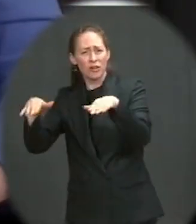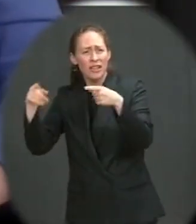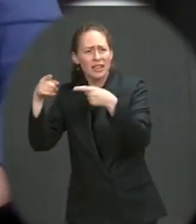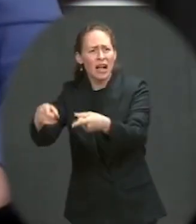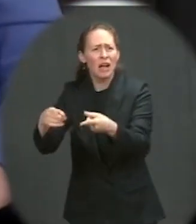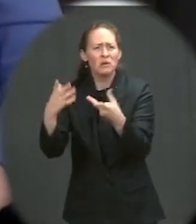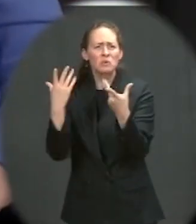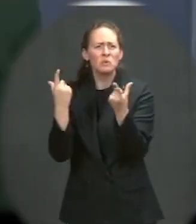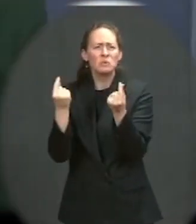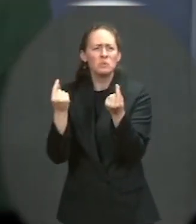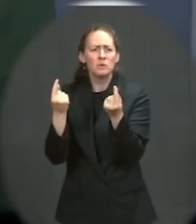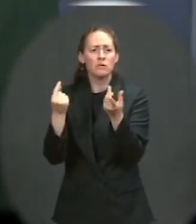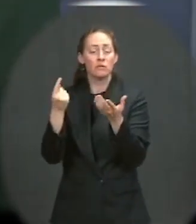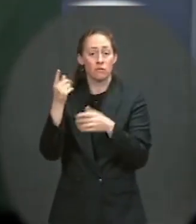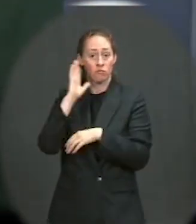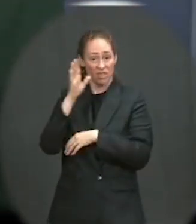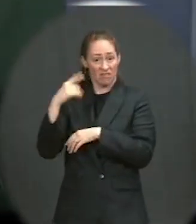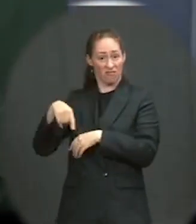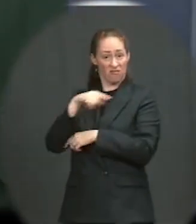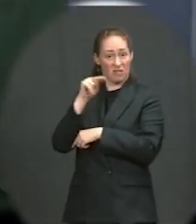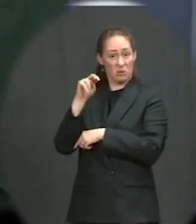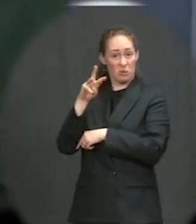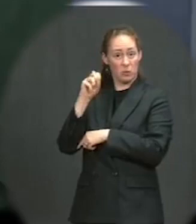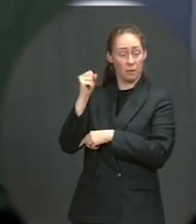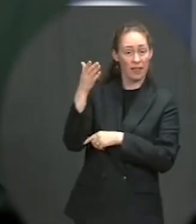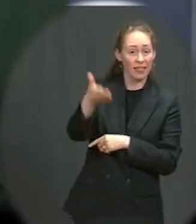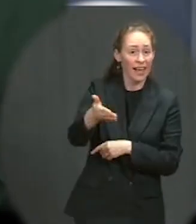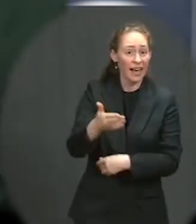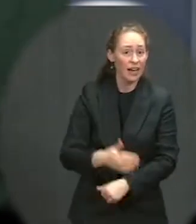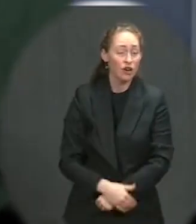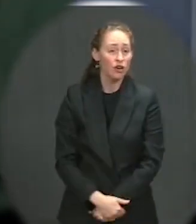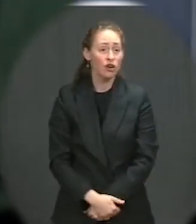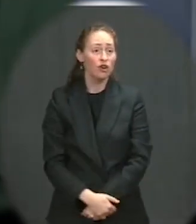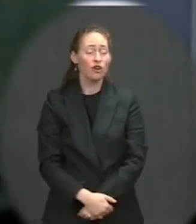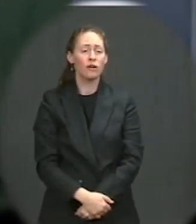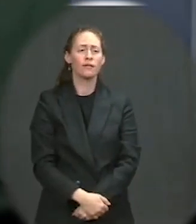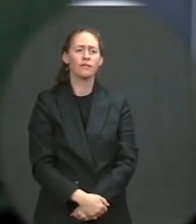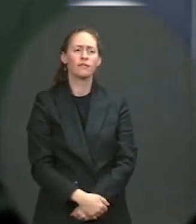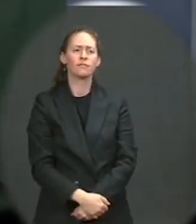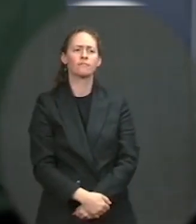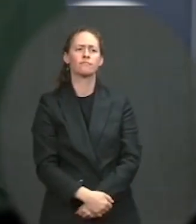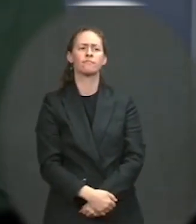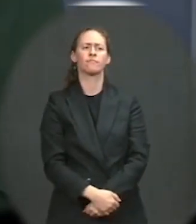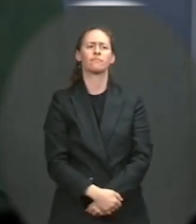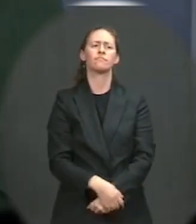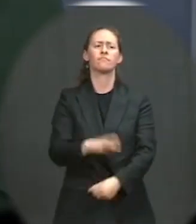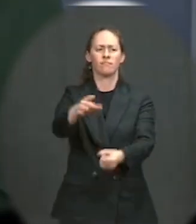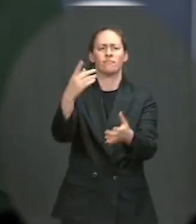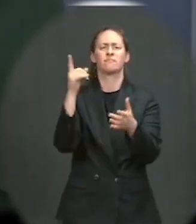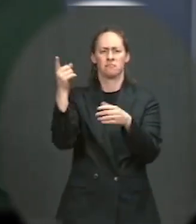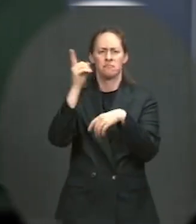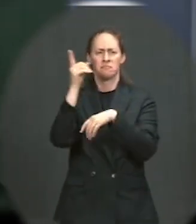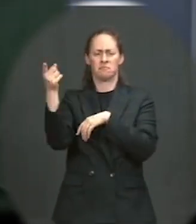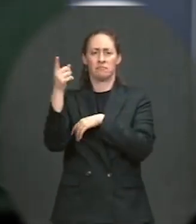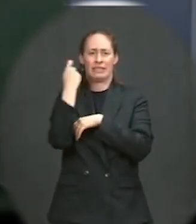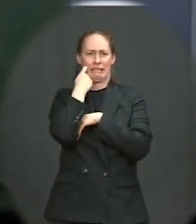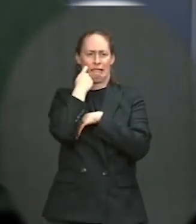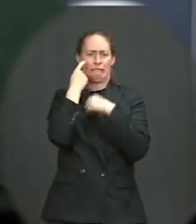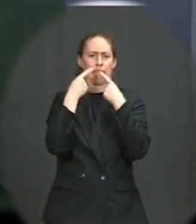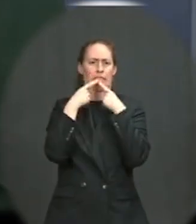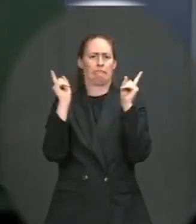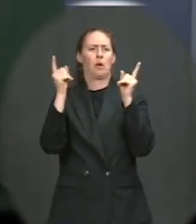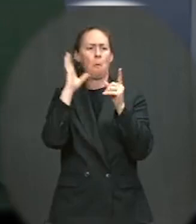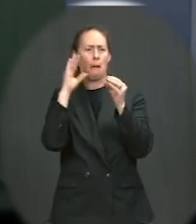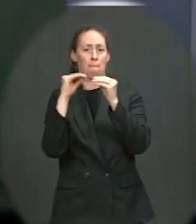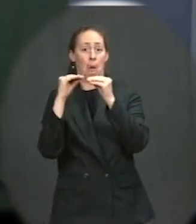while she's there? They're all great questions. Obviously, they just made this announcement. I'm sure they will have more details to share with you. I just don't have any more to share with you at this